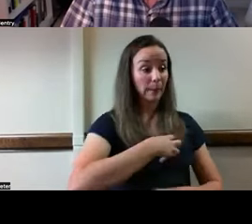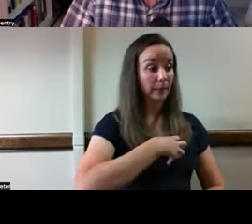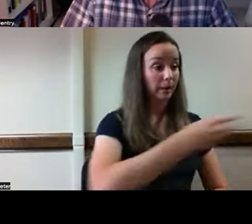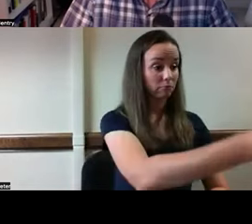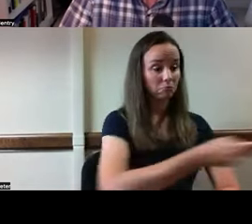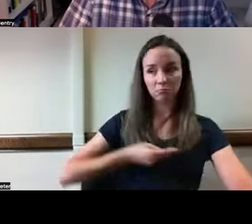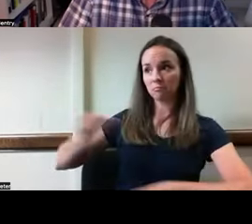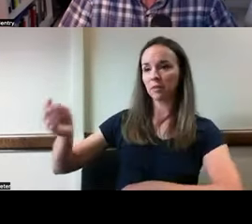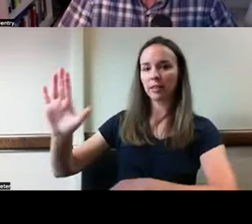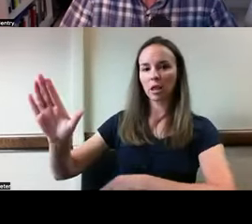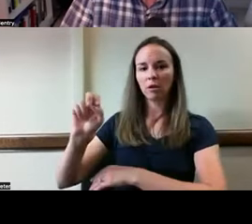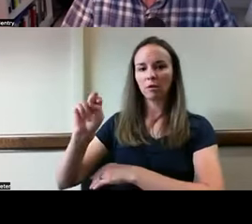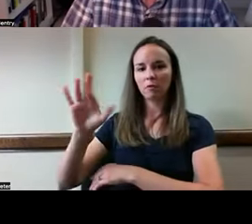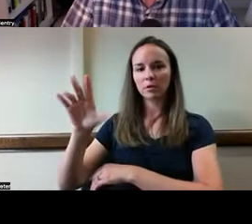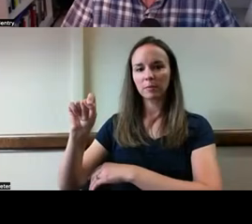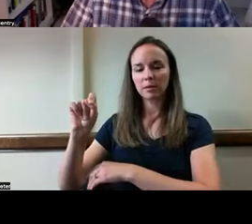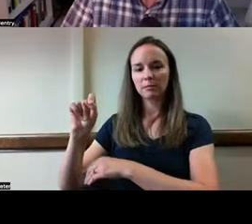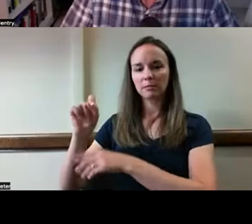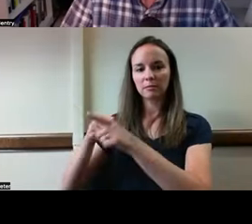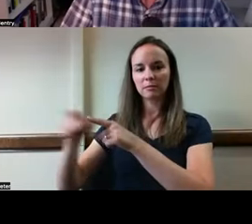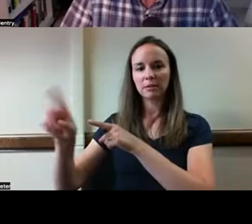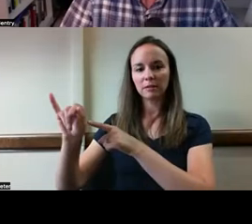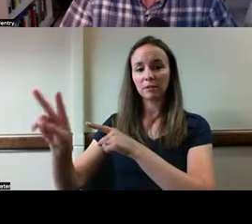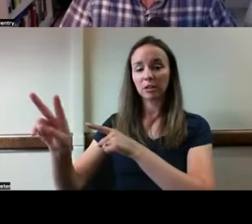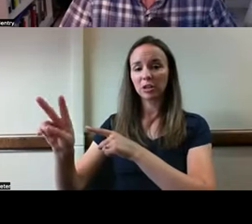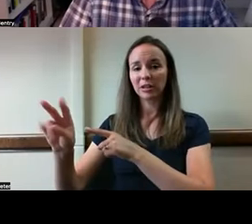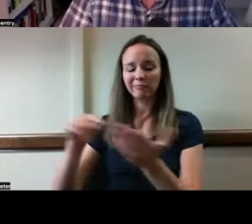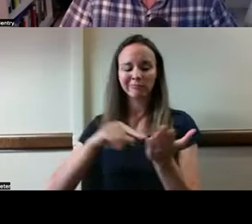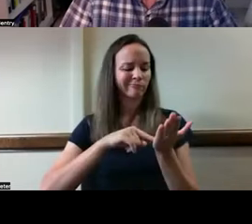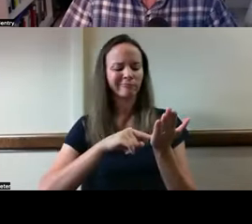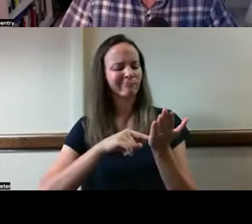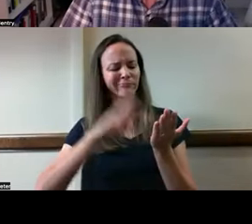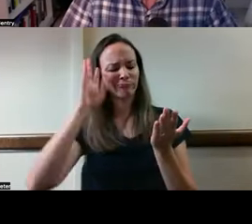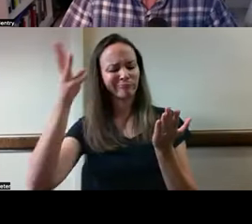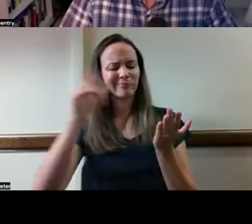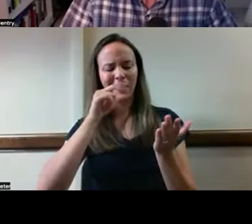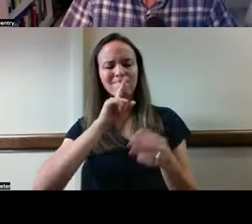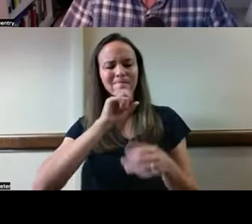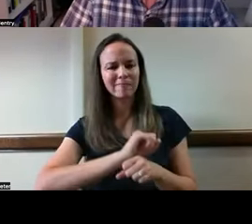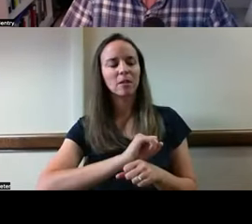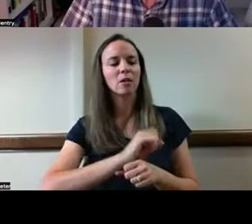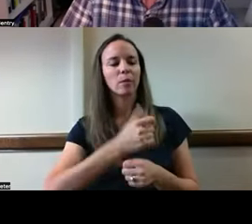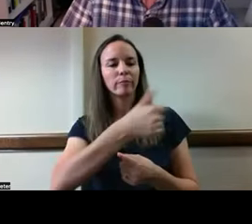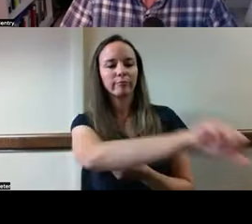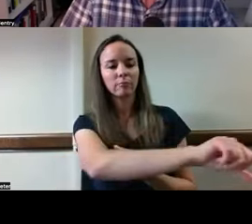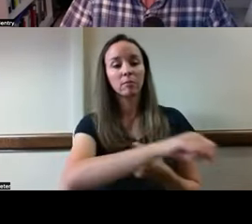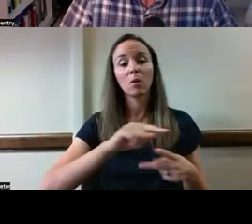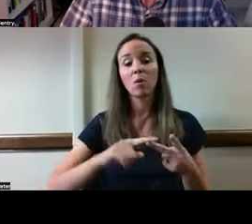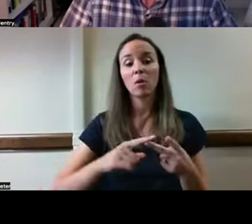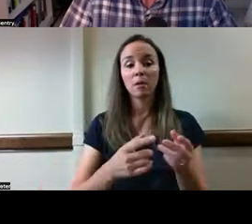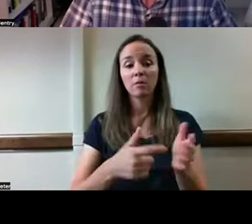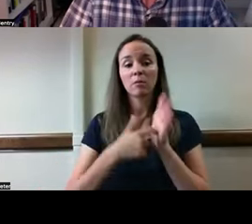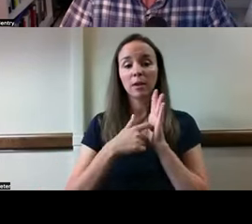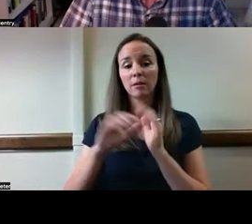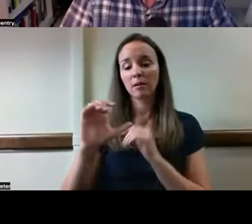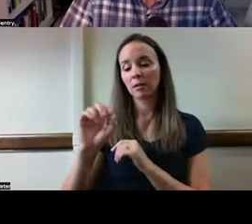The case is closed if it's turned out that it's an unfounded claim. A consent order may be ordered where the licensee